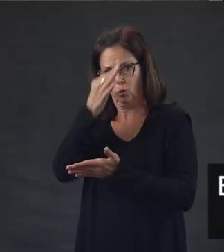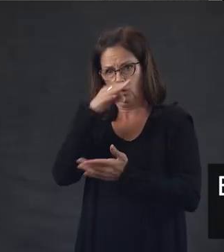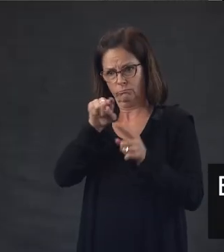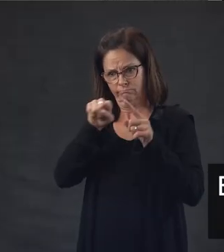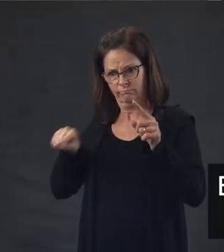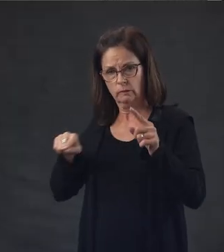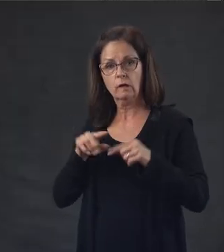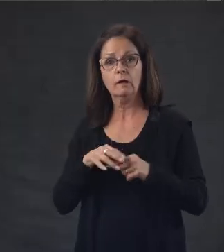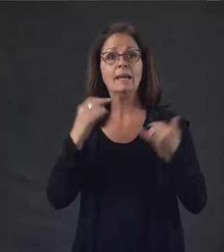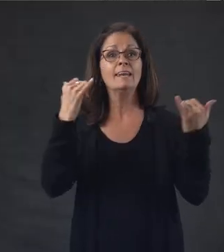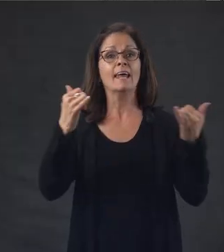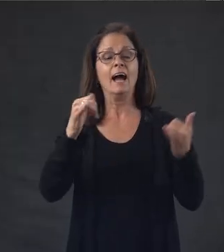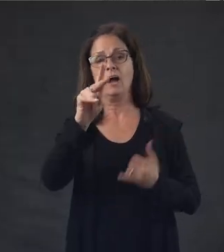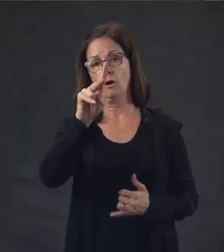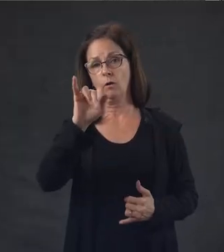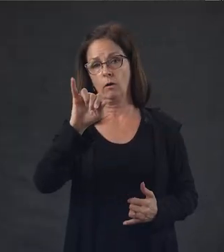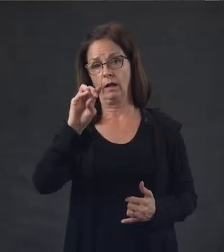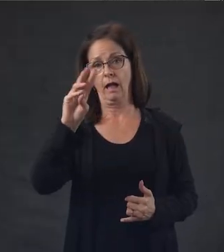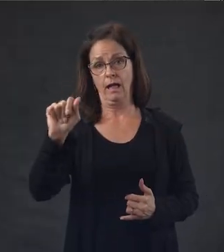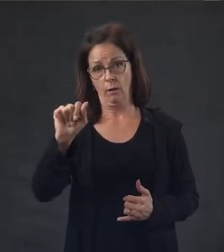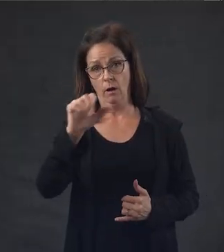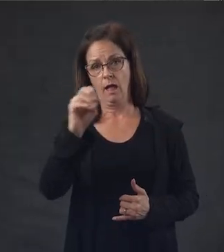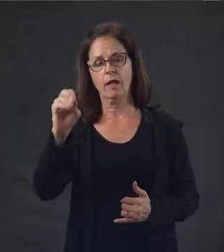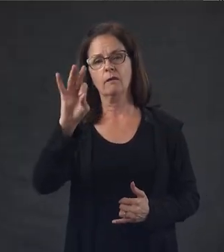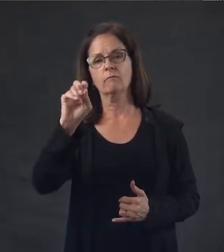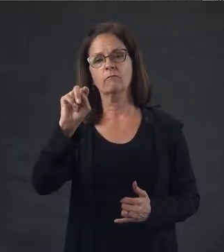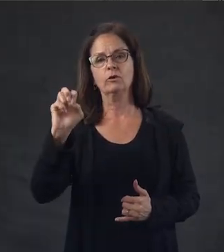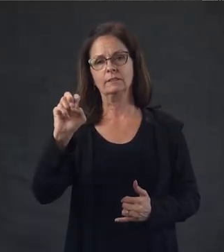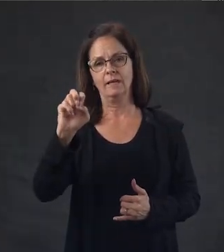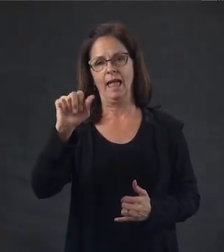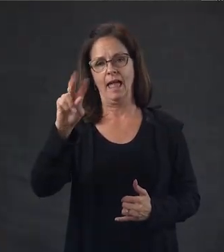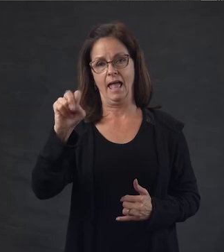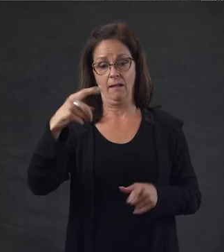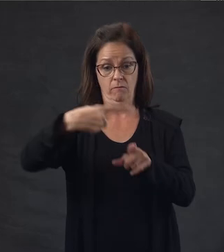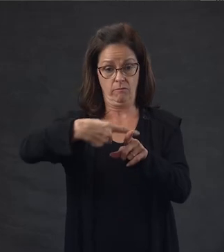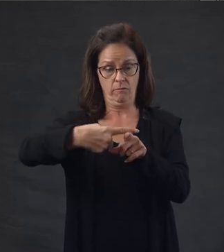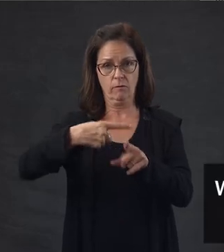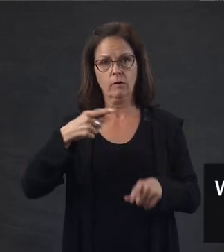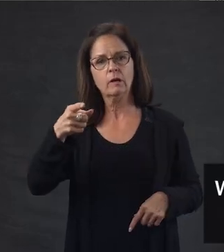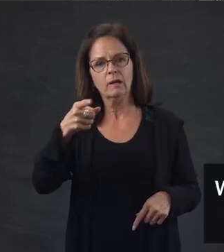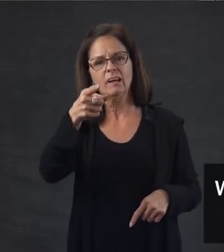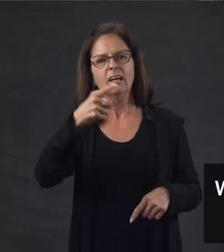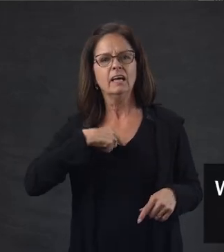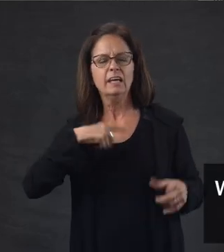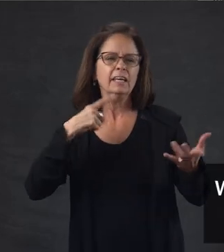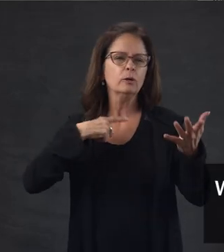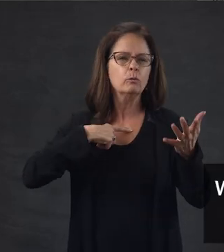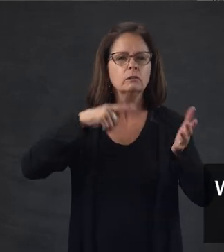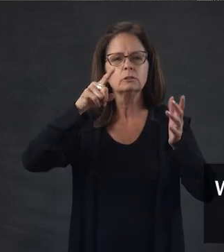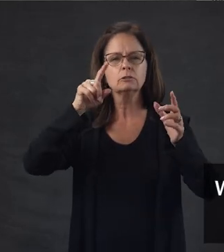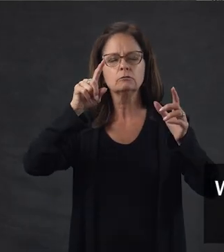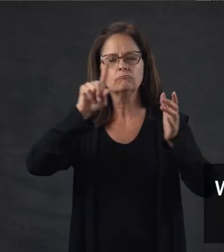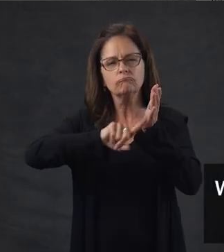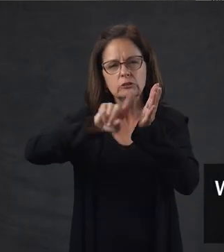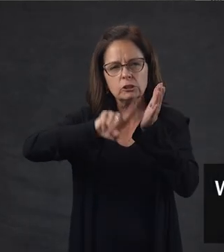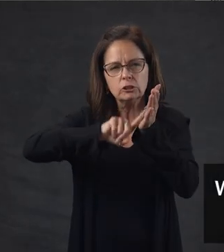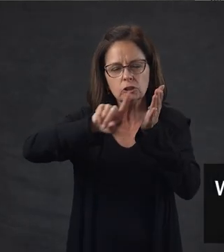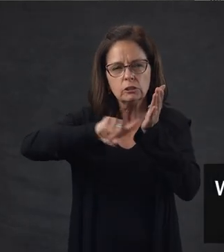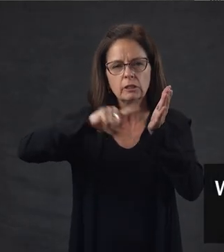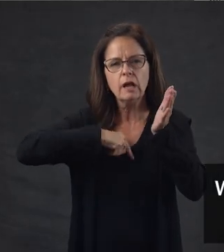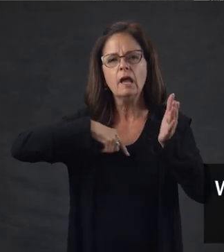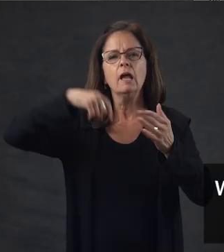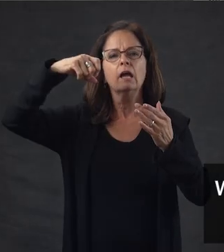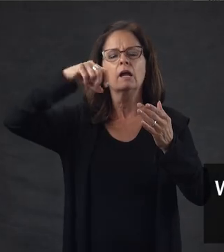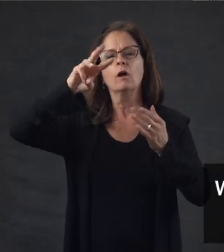blocks from the school, near what is now Kiowa Street and Foote Avenue, where he said he was researching wireless telegraphy.